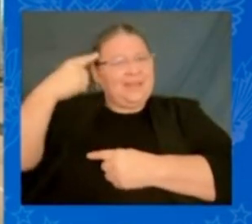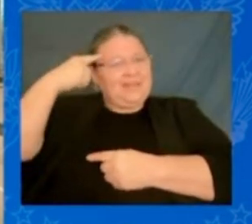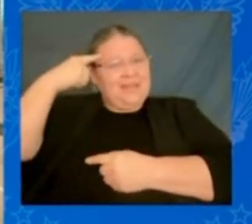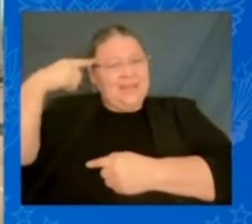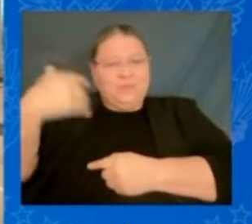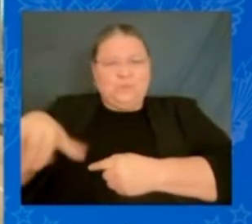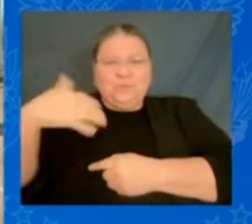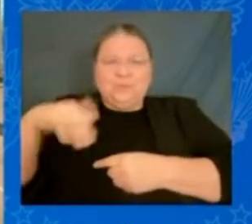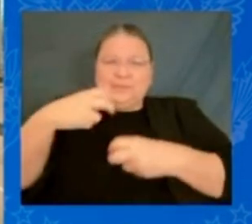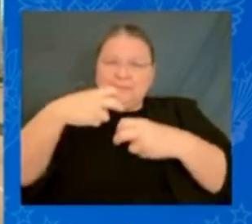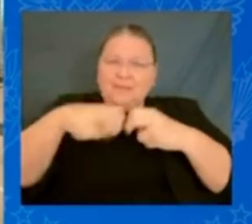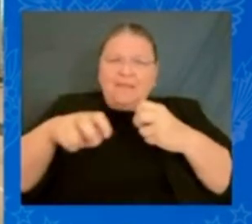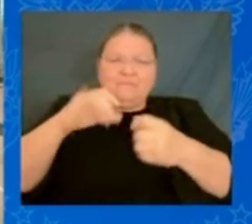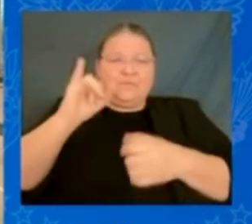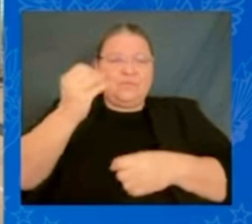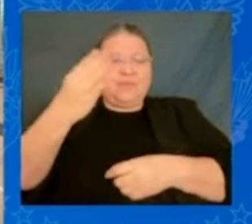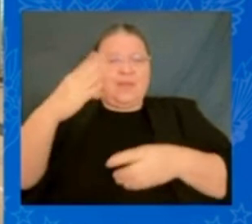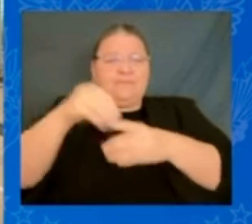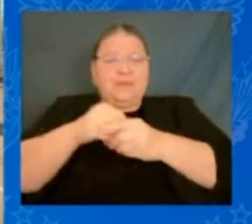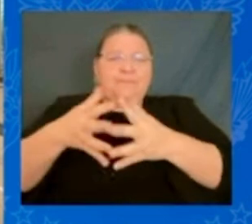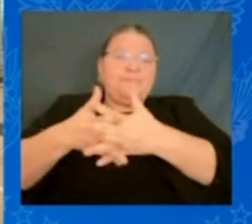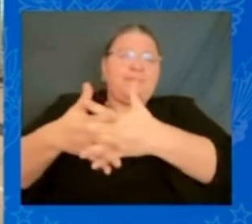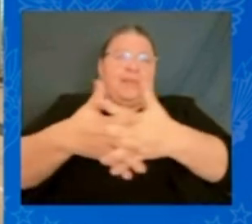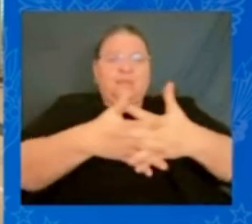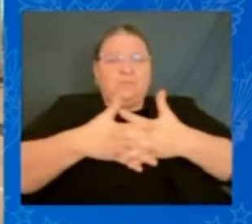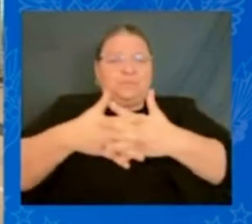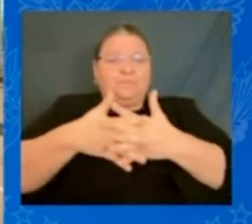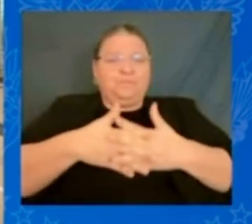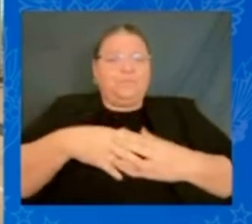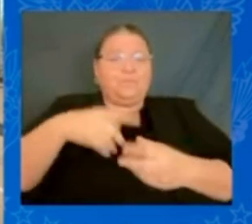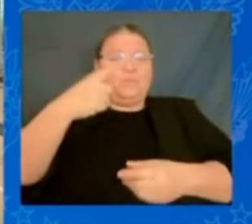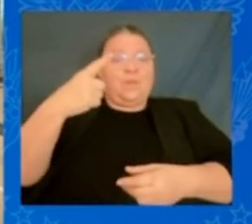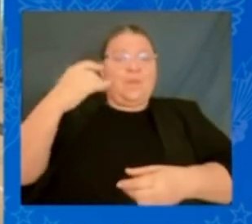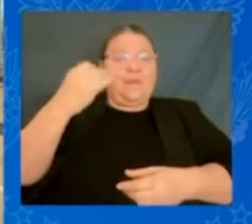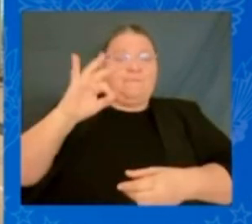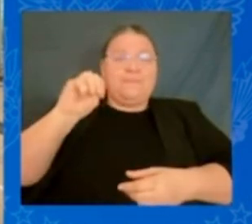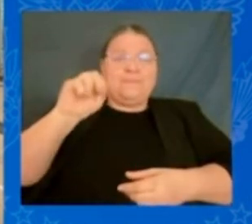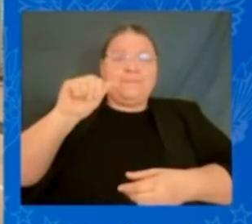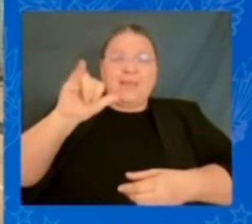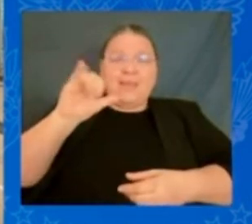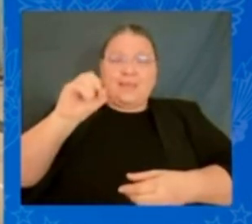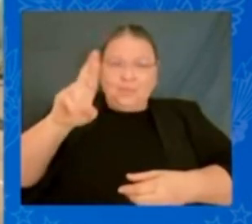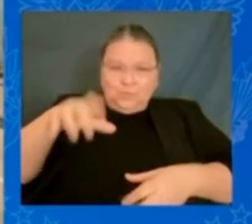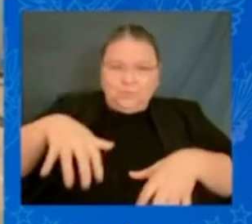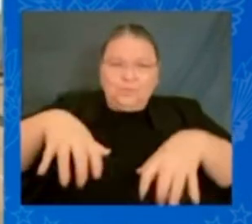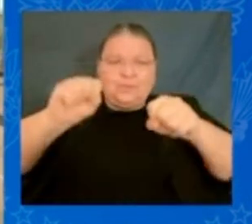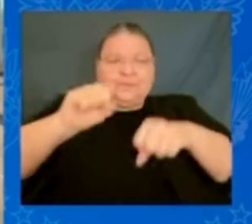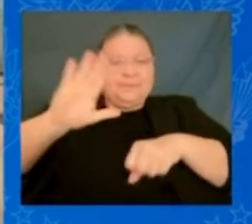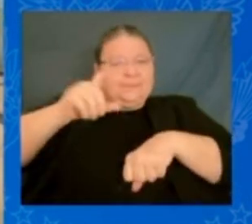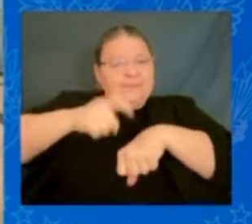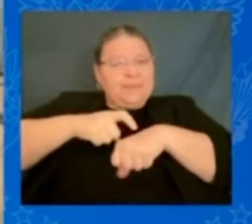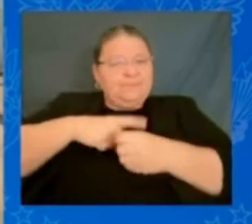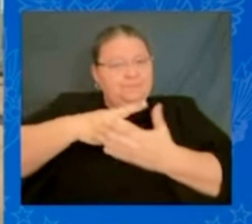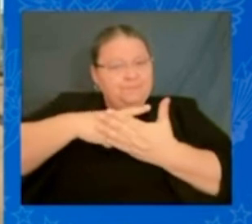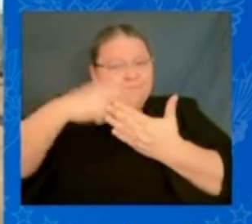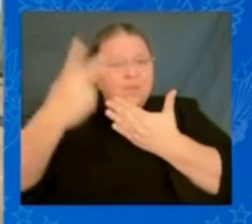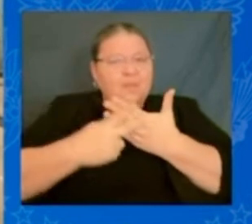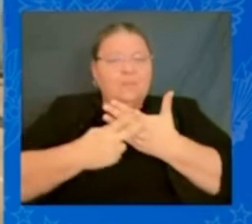But one of the mayors who took some time to come and help me put together my program, Keisha Lance Bottoms. Keisha, would you stand up?